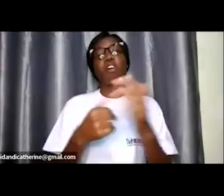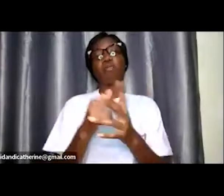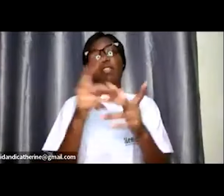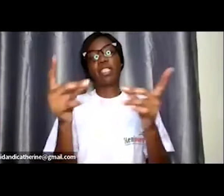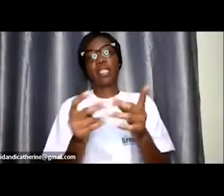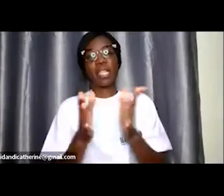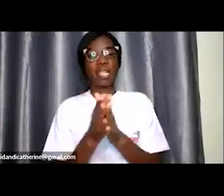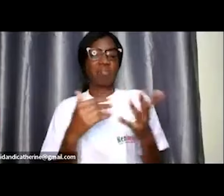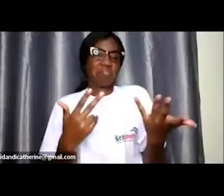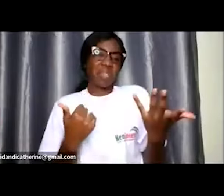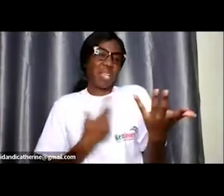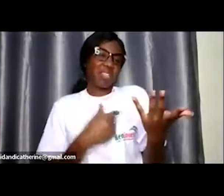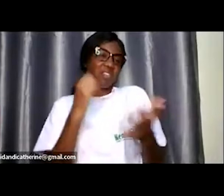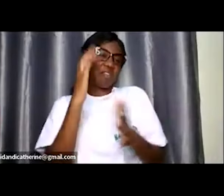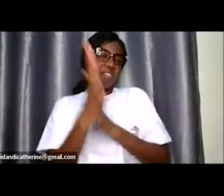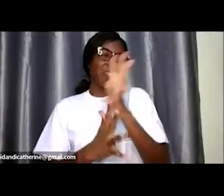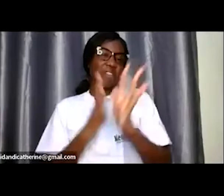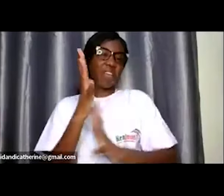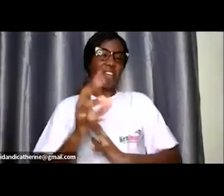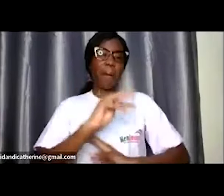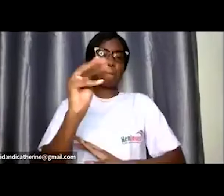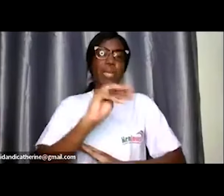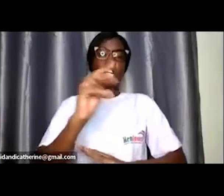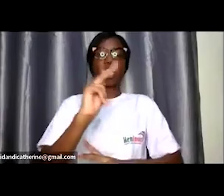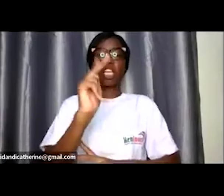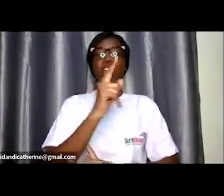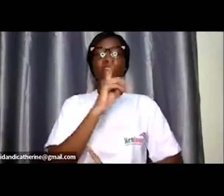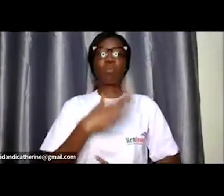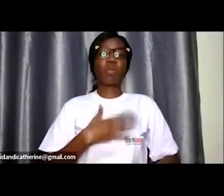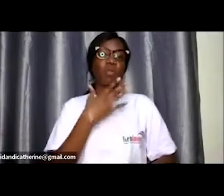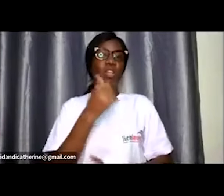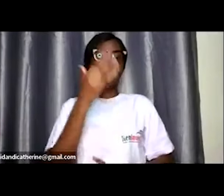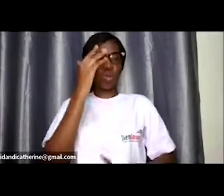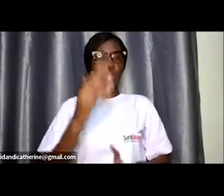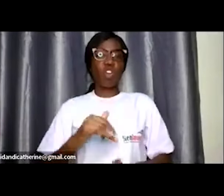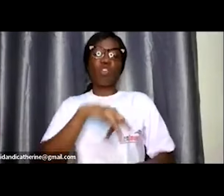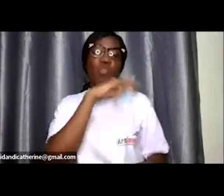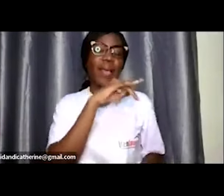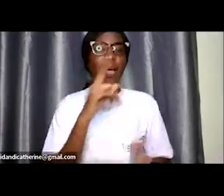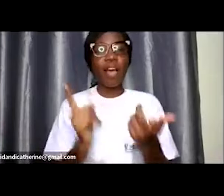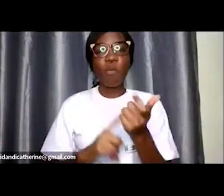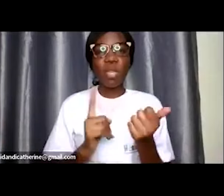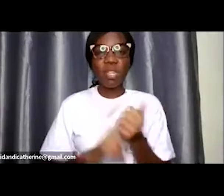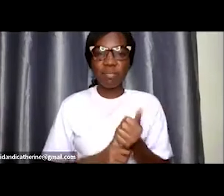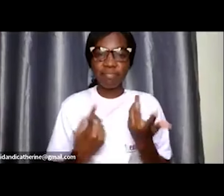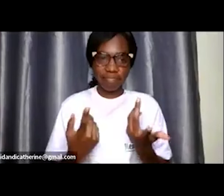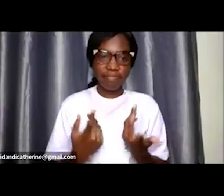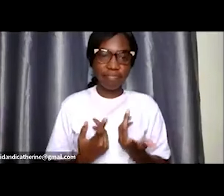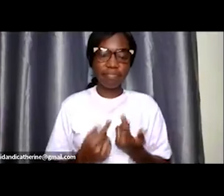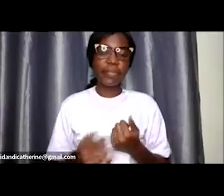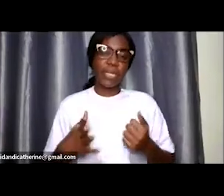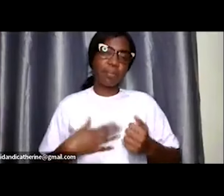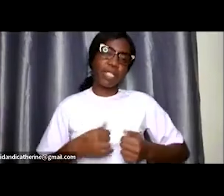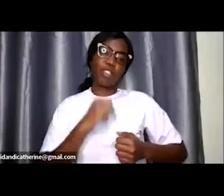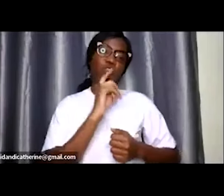we are 55 million kenyans i'm yet to discover jacob how many are you in uganda uh i i am not too sure